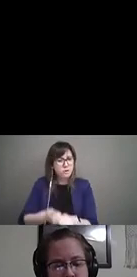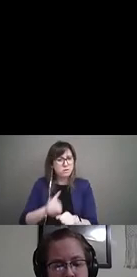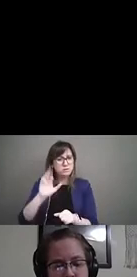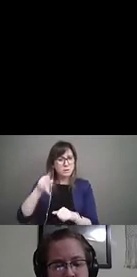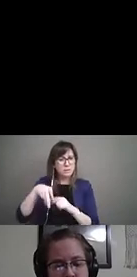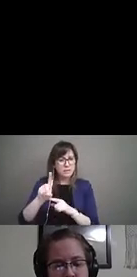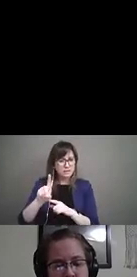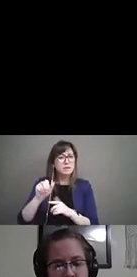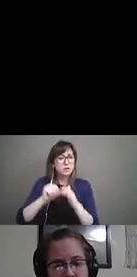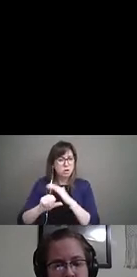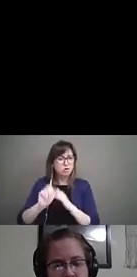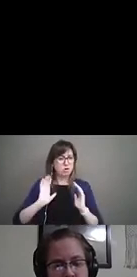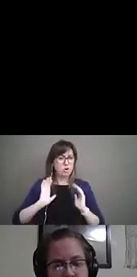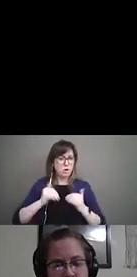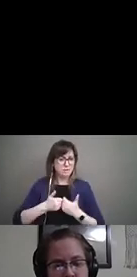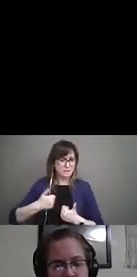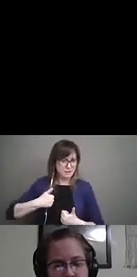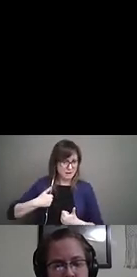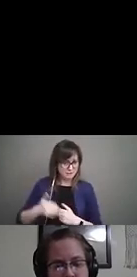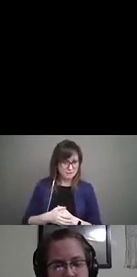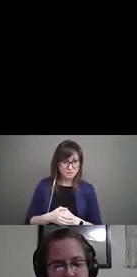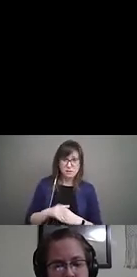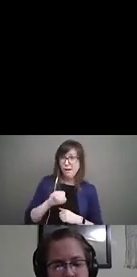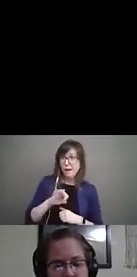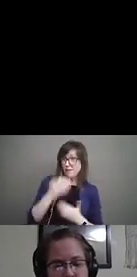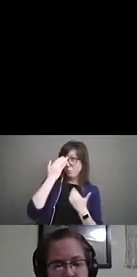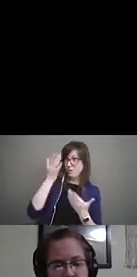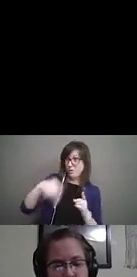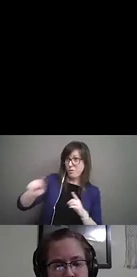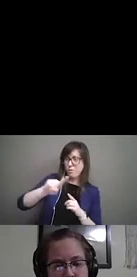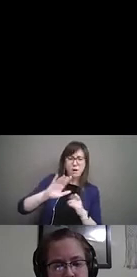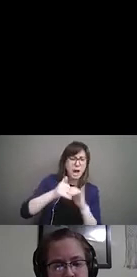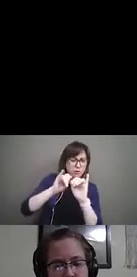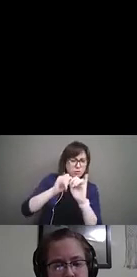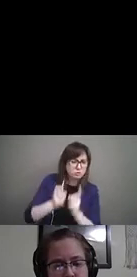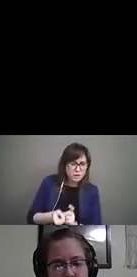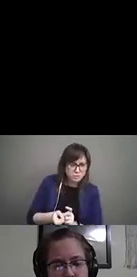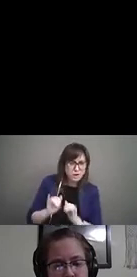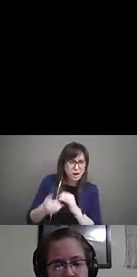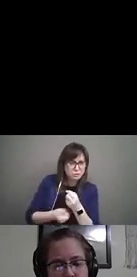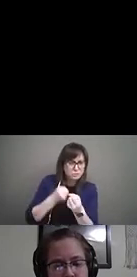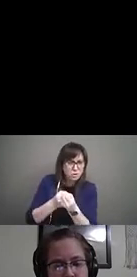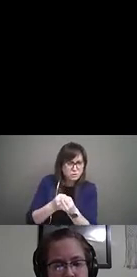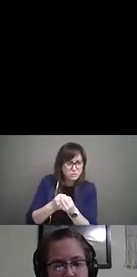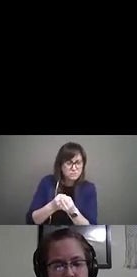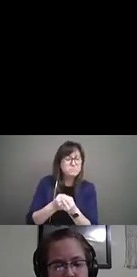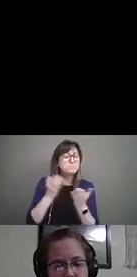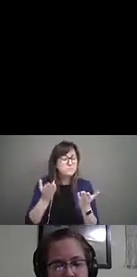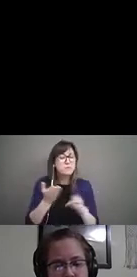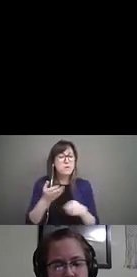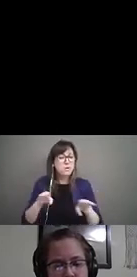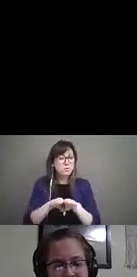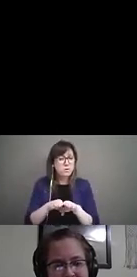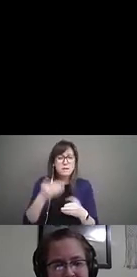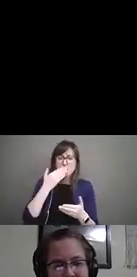We cannot meaningfully change what we don't know and don't measure. So in closing, we want to thank our side event sponsors,